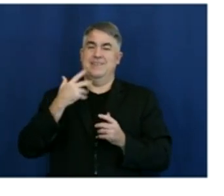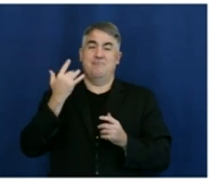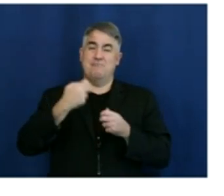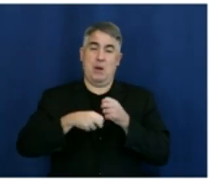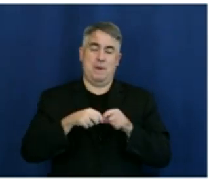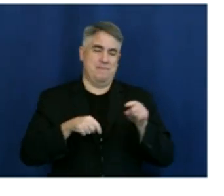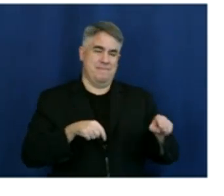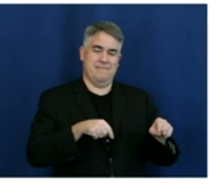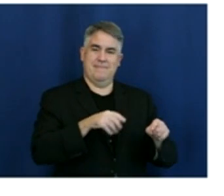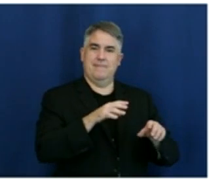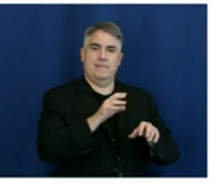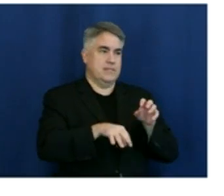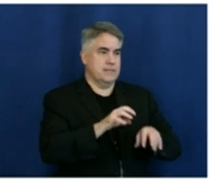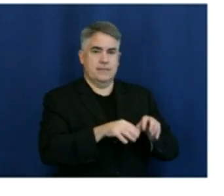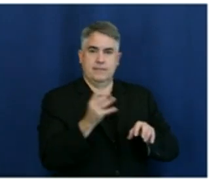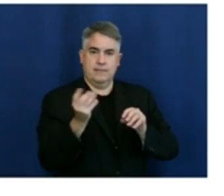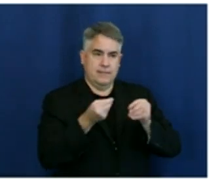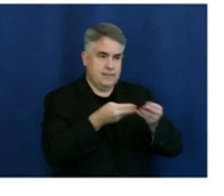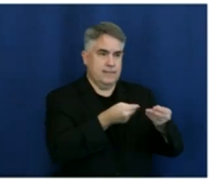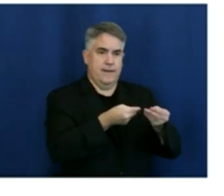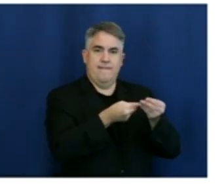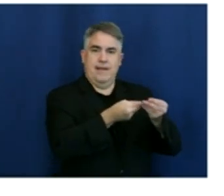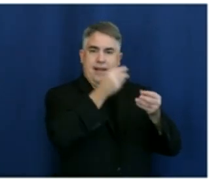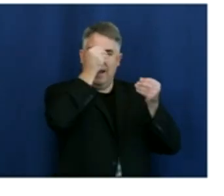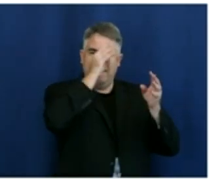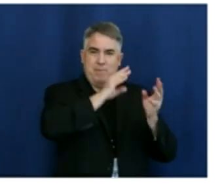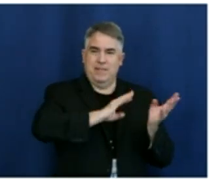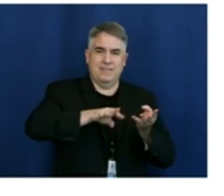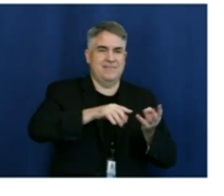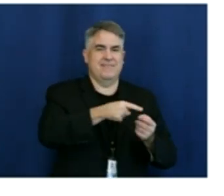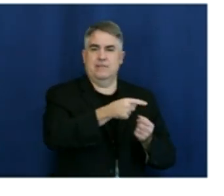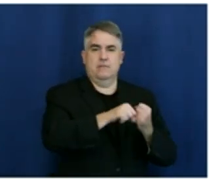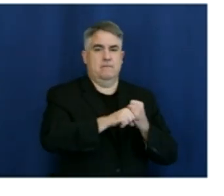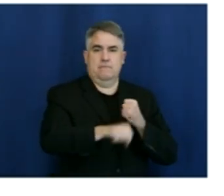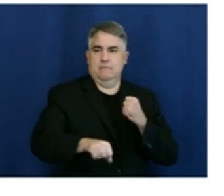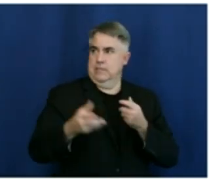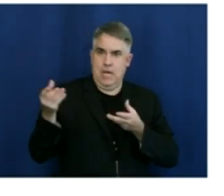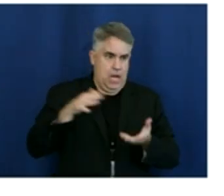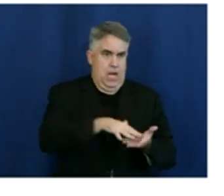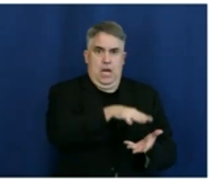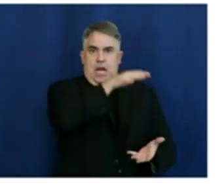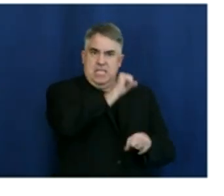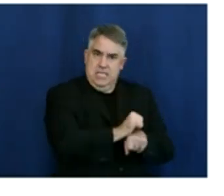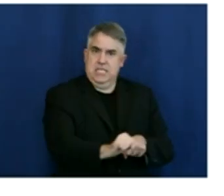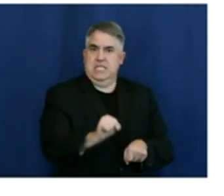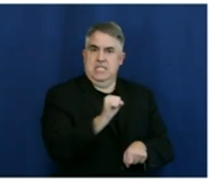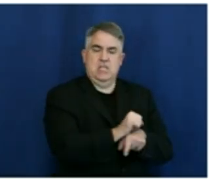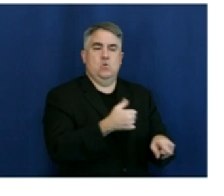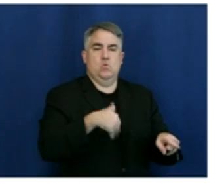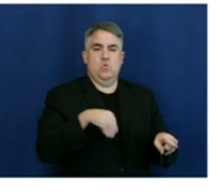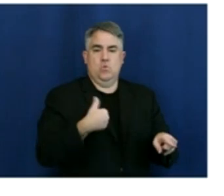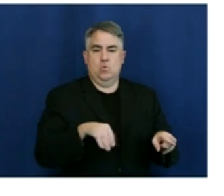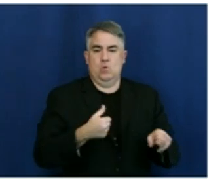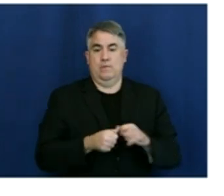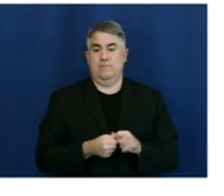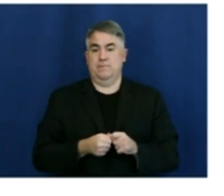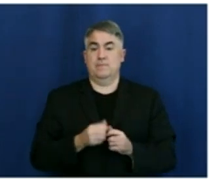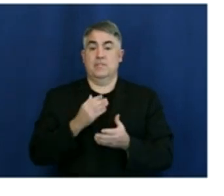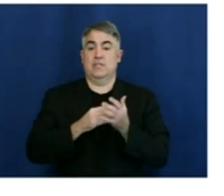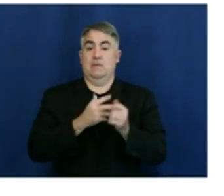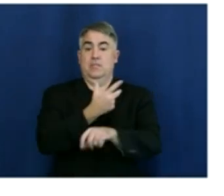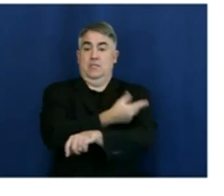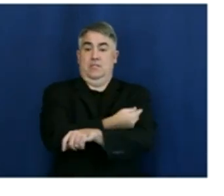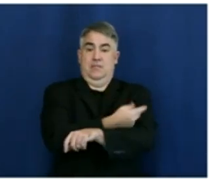reflect. The delta that you see between total dosages administered and total shipped, some of that reports things that have been shipped, perhaps not